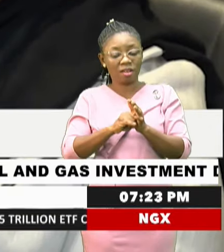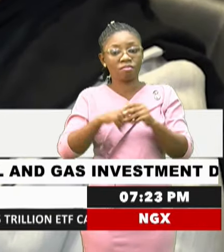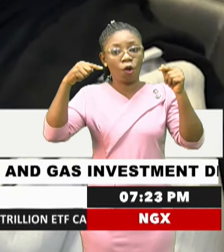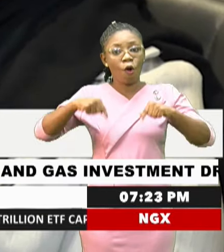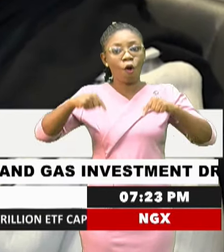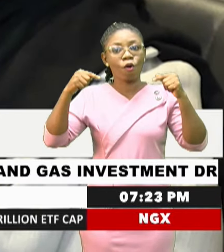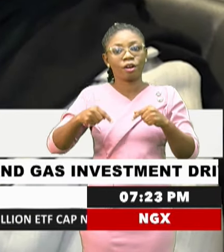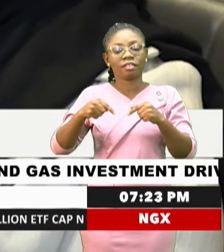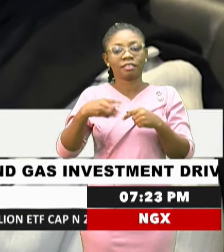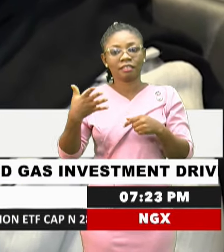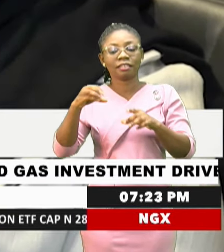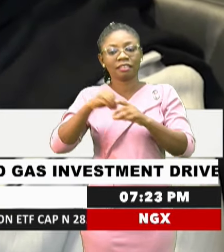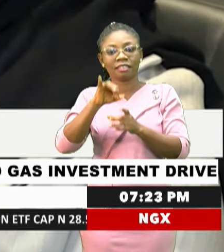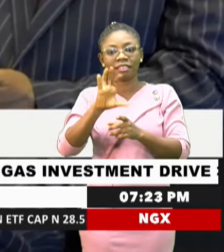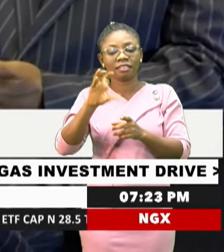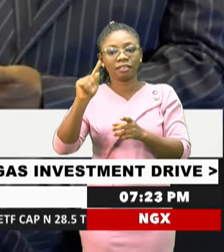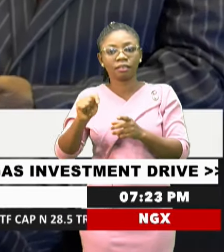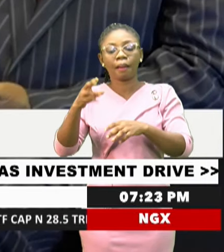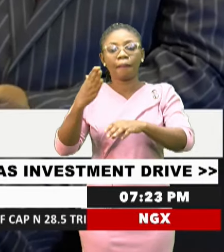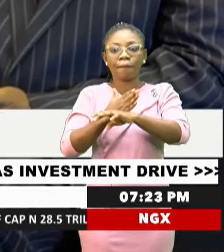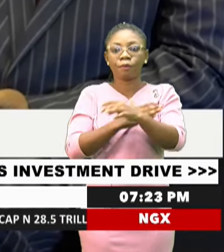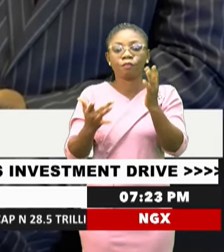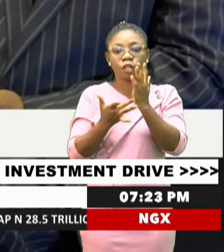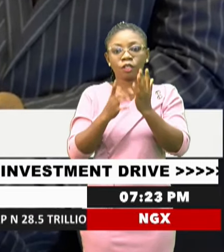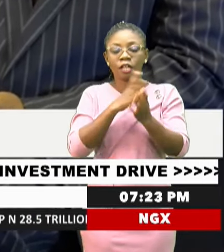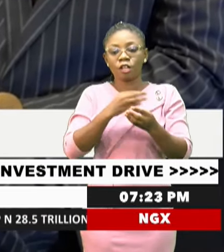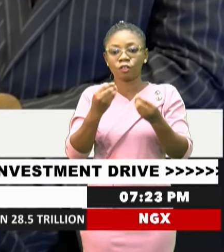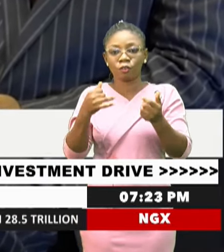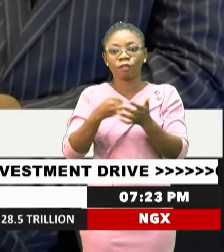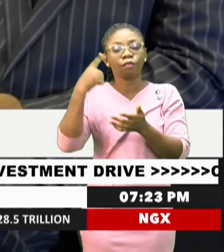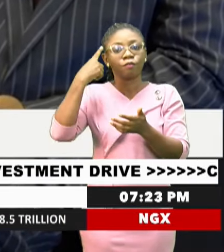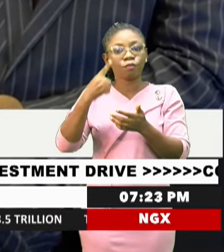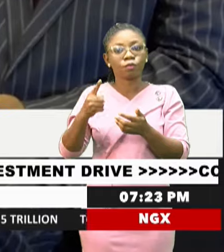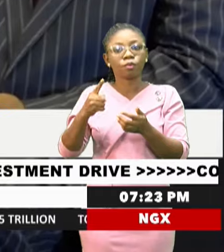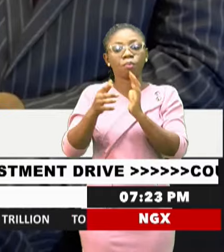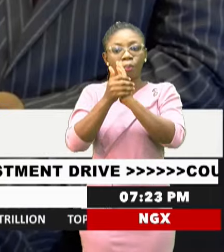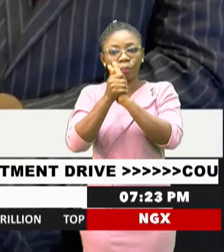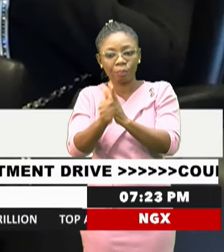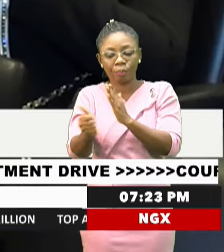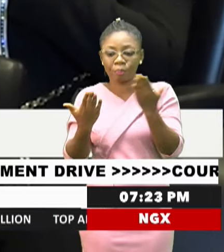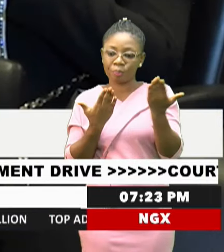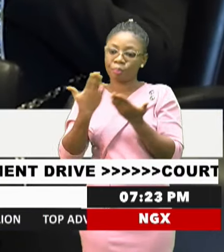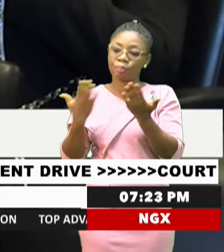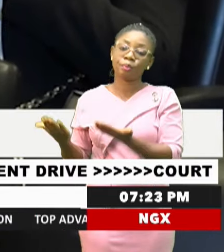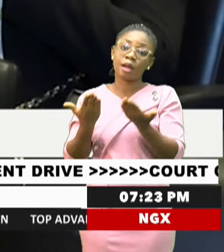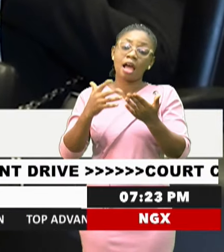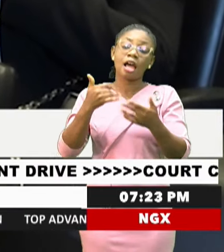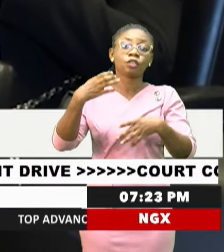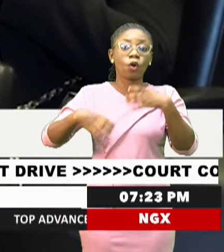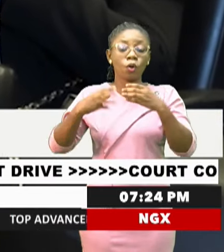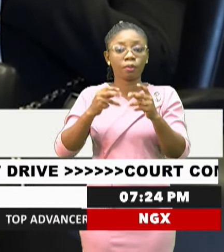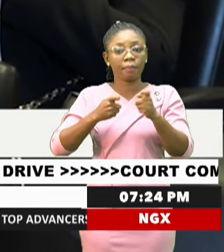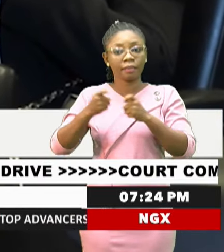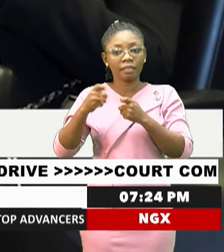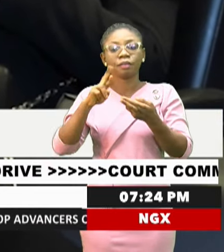improve technology, and proactively address them for effective service delivery. As court managers, their relationship with judicial